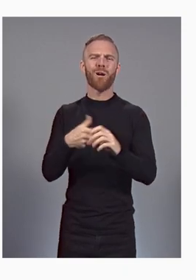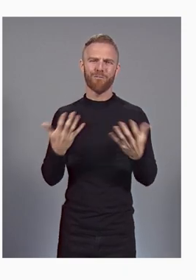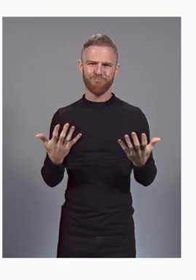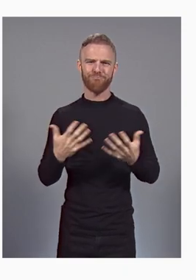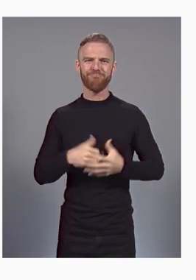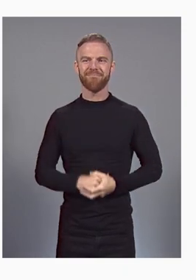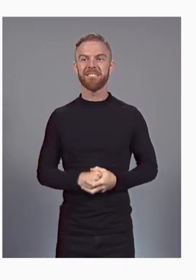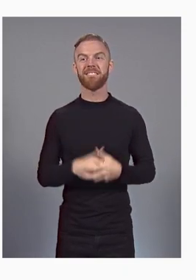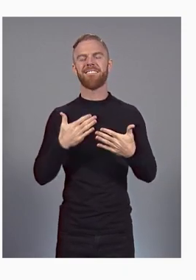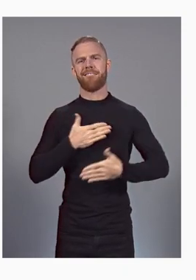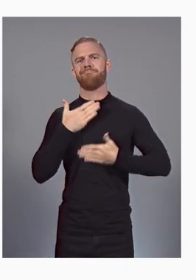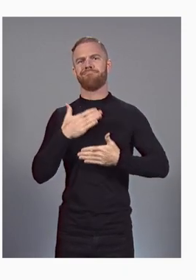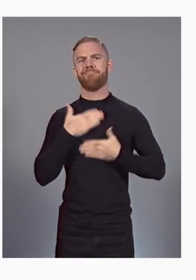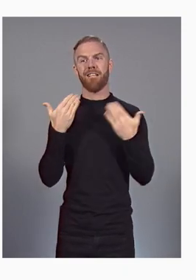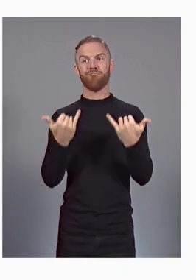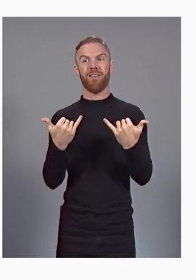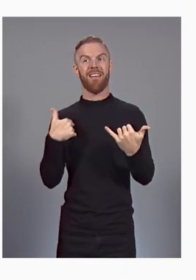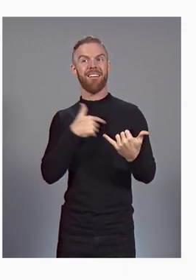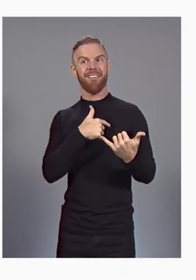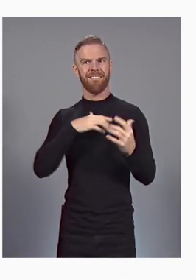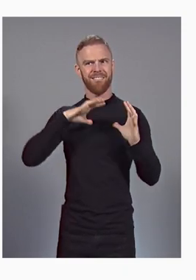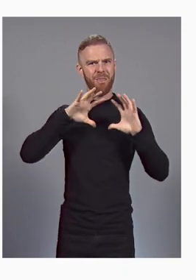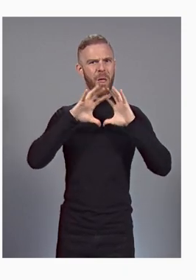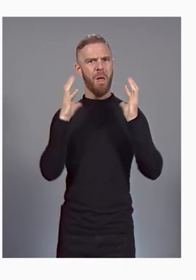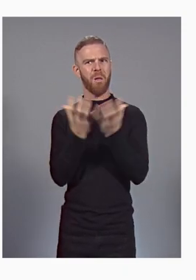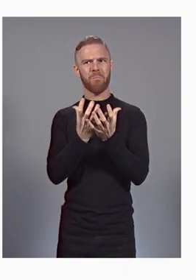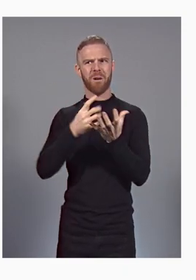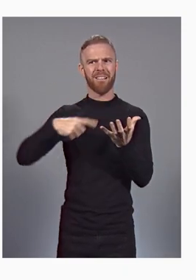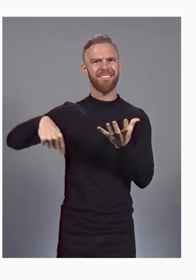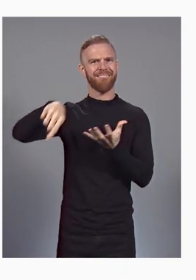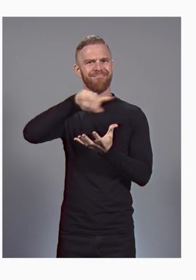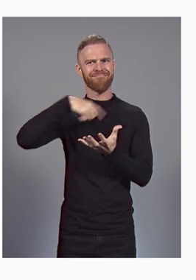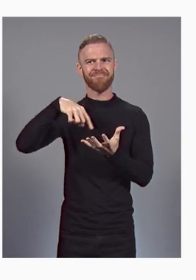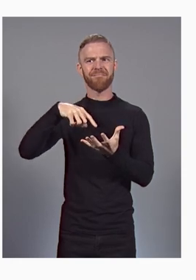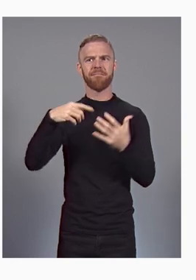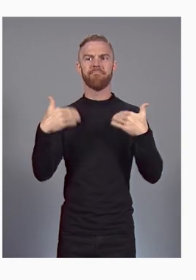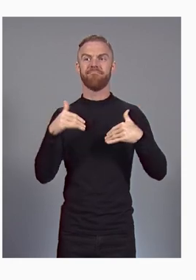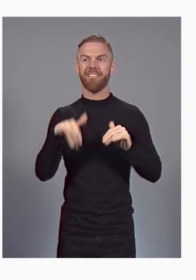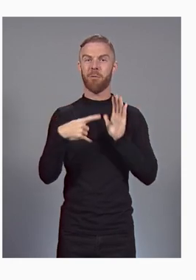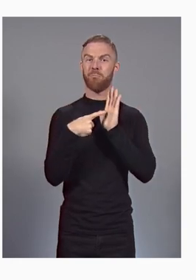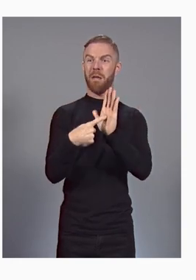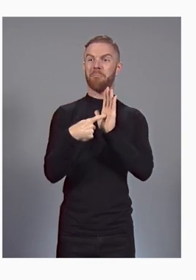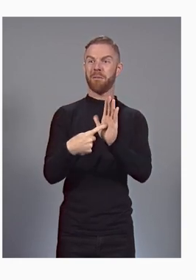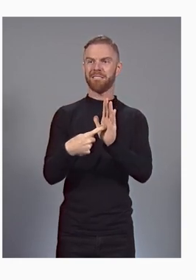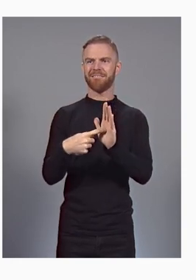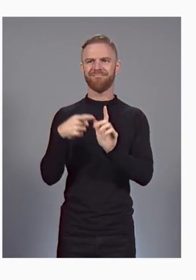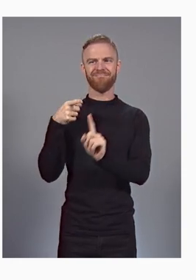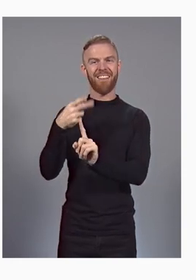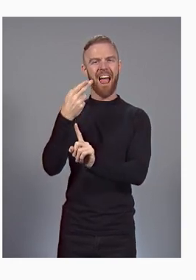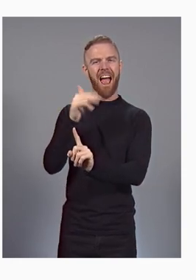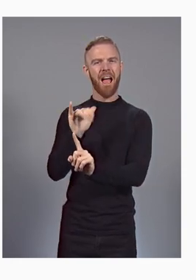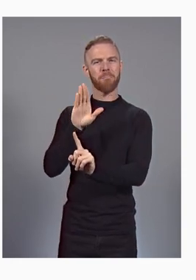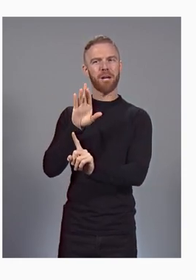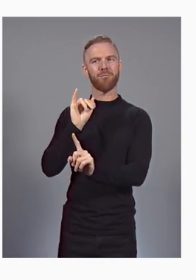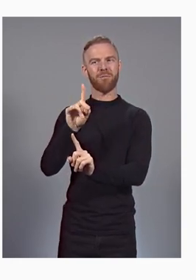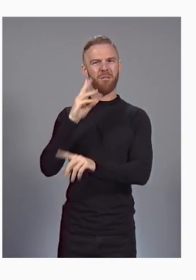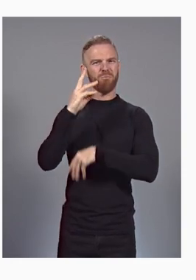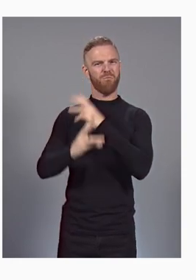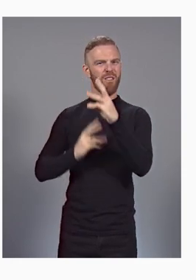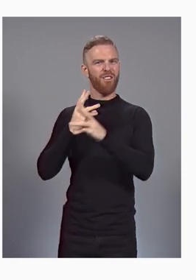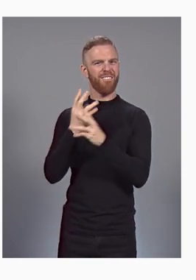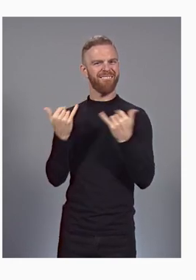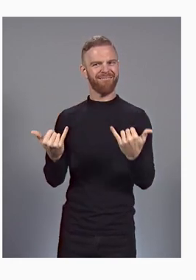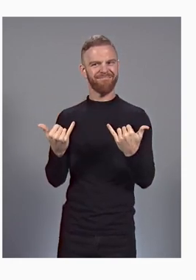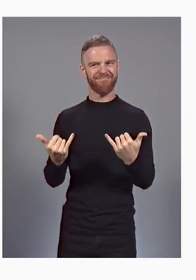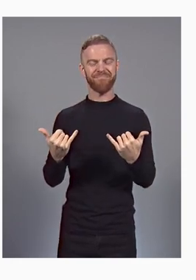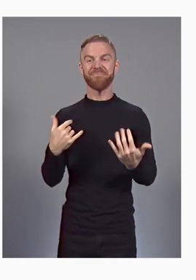today's event spans the globe. It's a representation of the hybrid world we live in today. We're honored to build